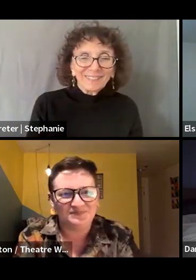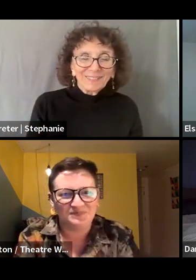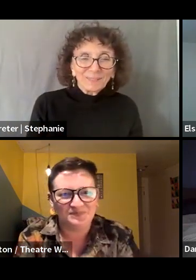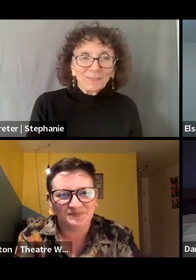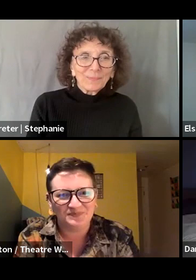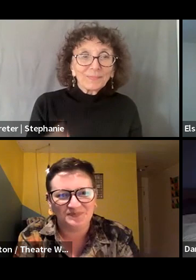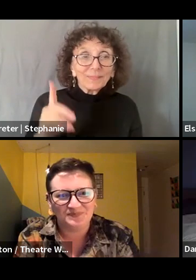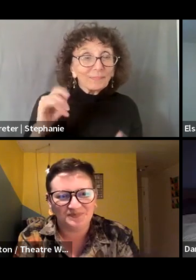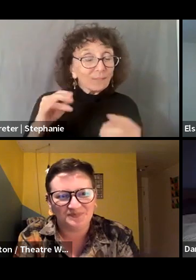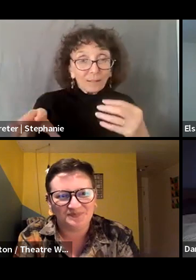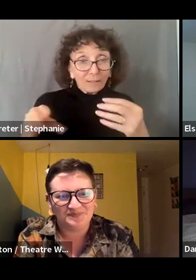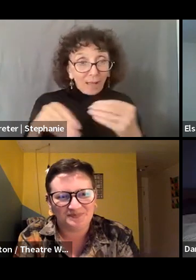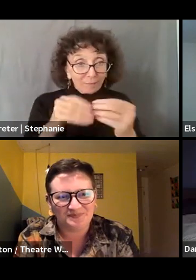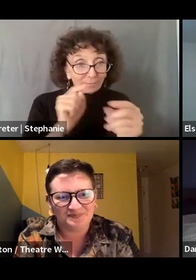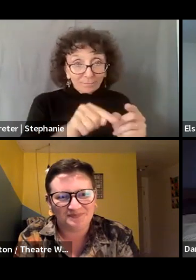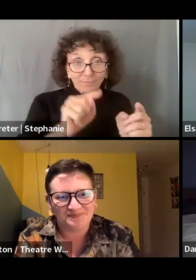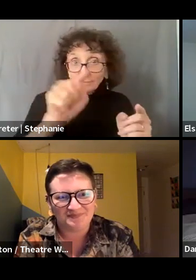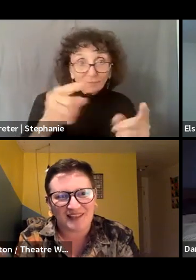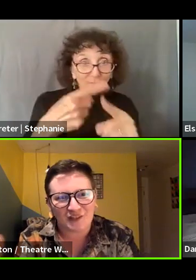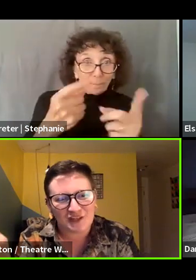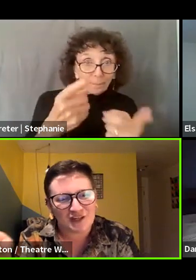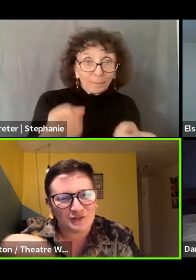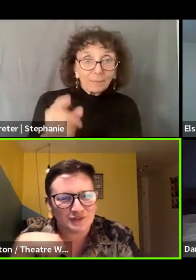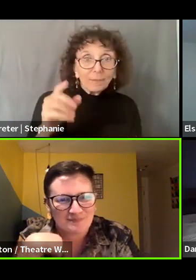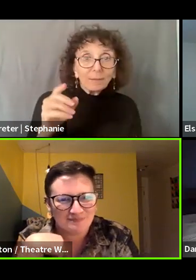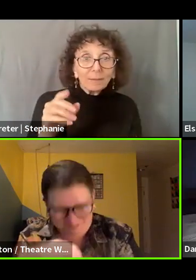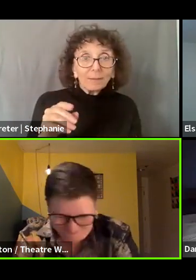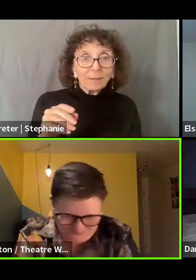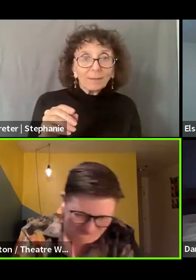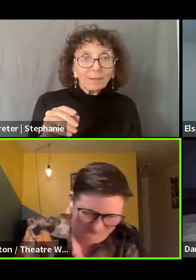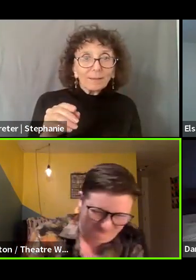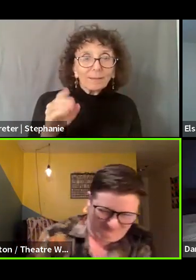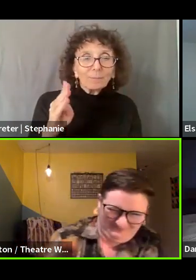Anything else? Anyone would like to add? That's our share.